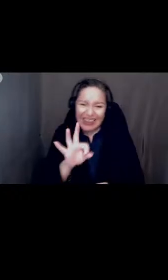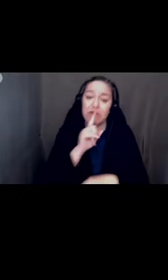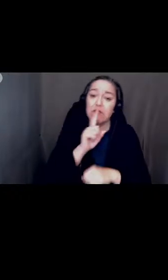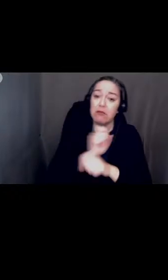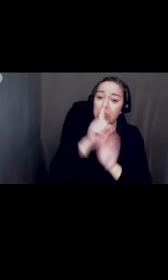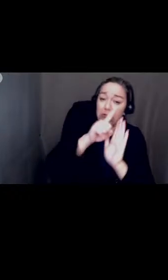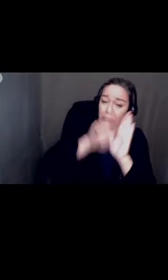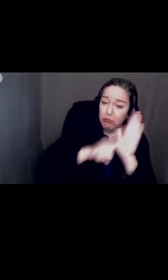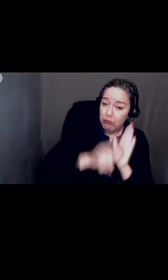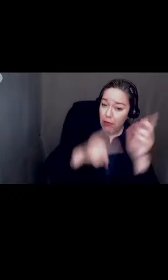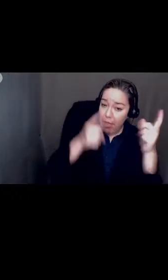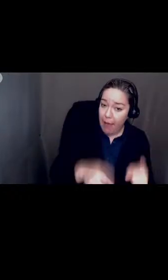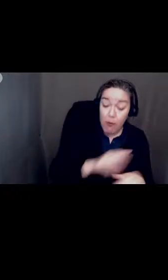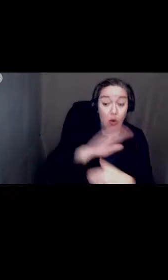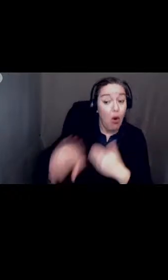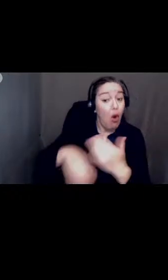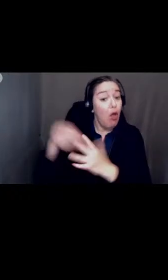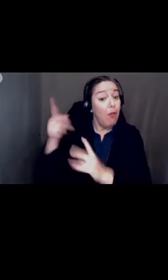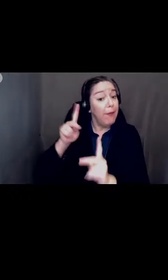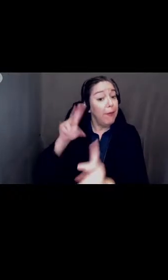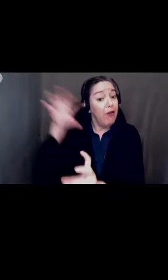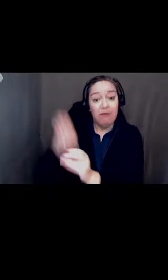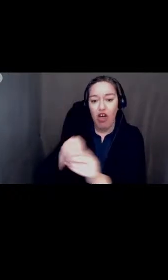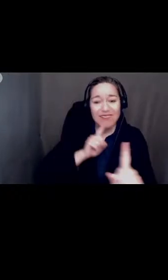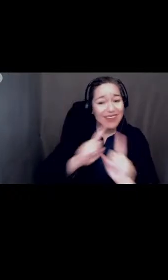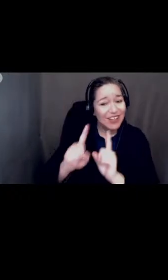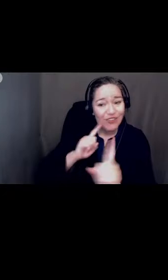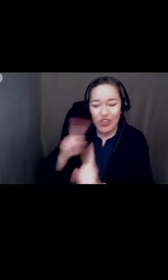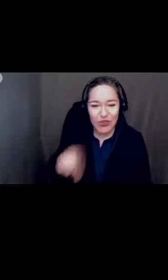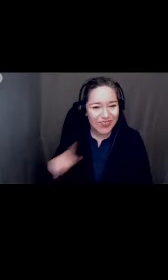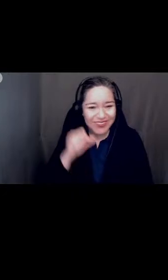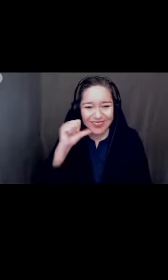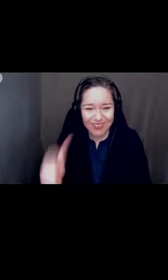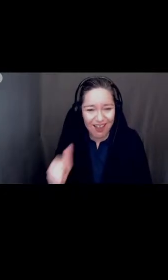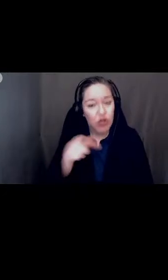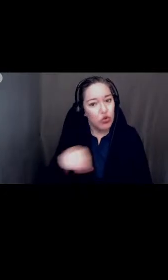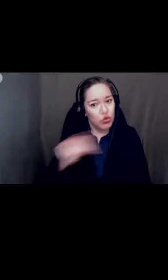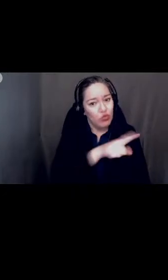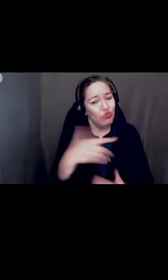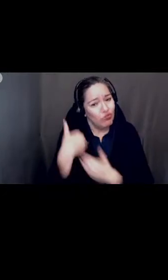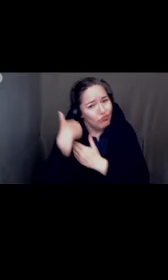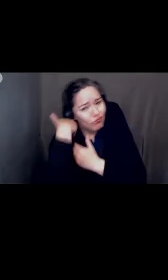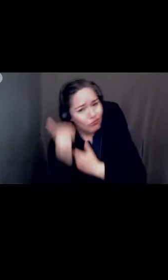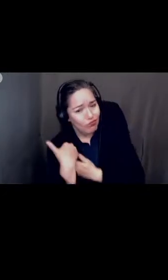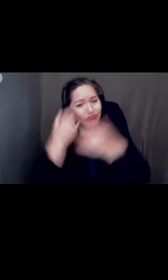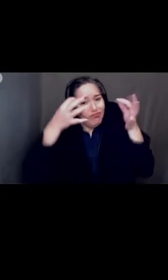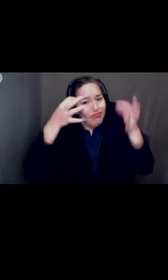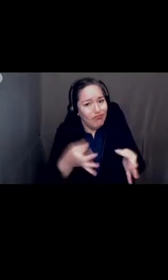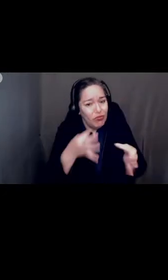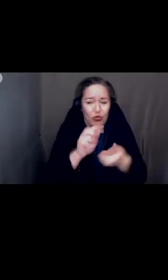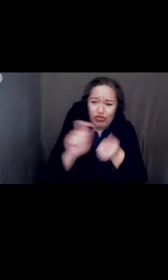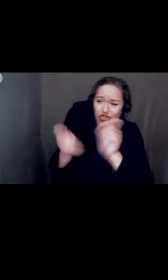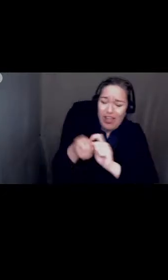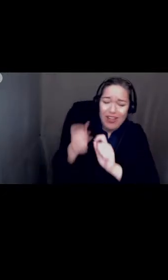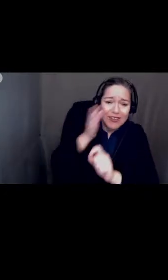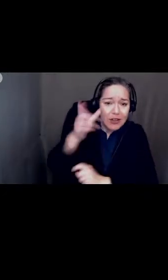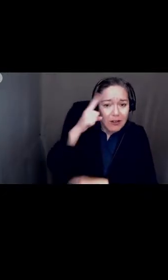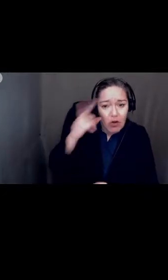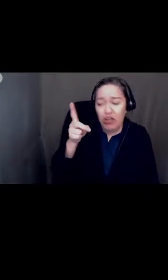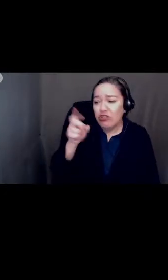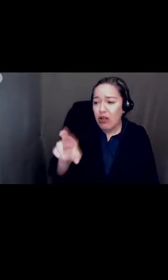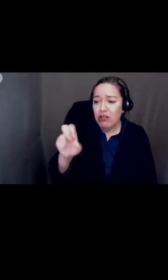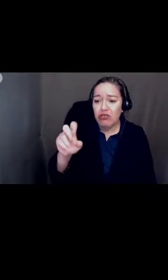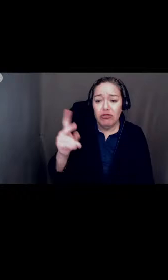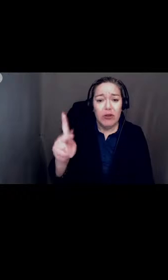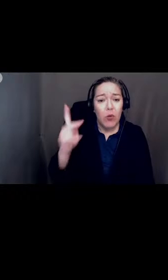not all those involved were interviewed. You have been tasked with a decision which changed the fate of Dr. Strickwarda. If so, I ask you to reconsider.